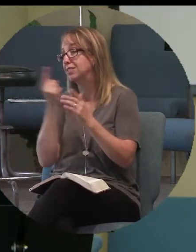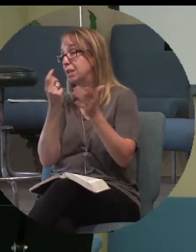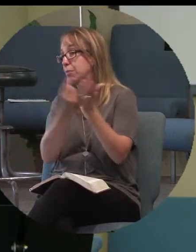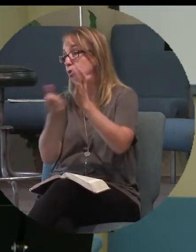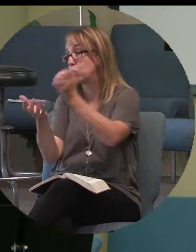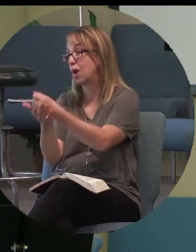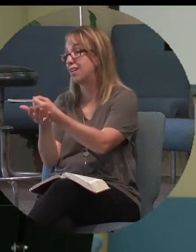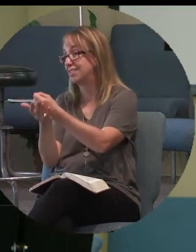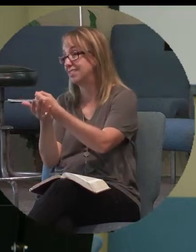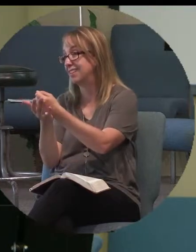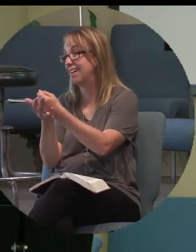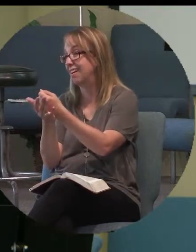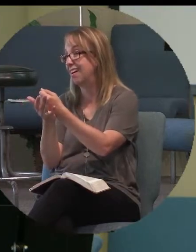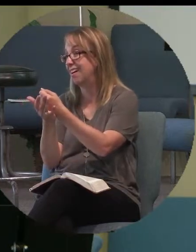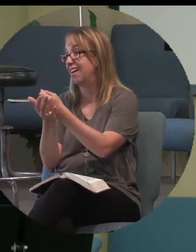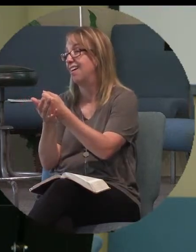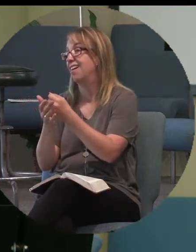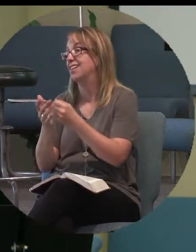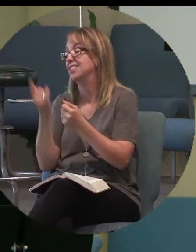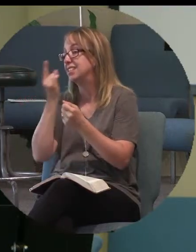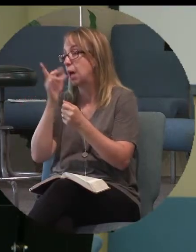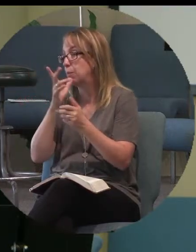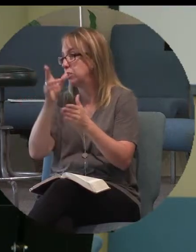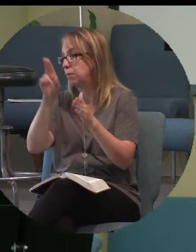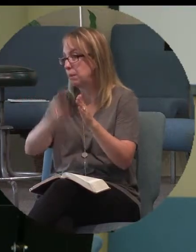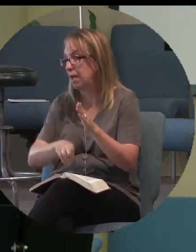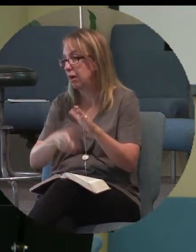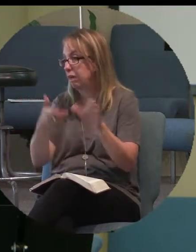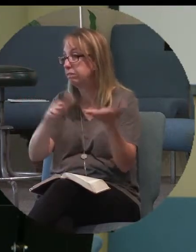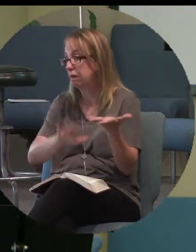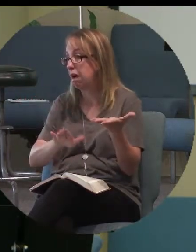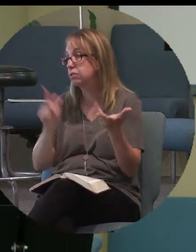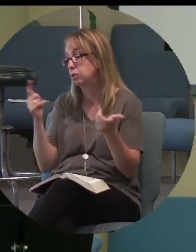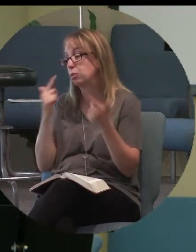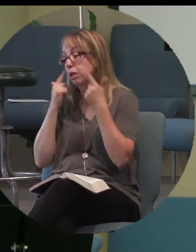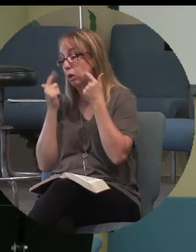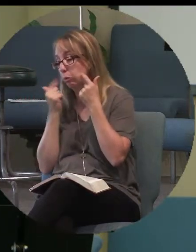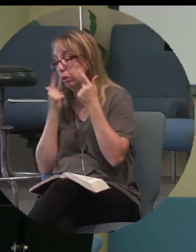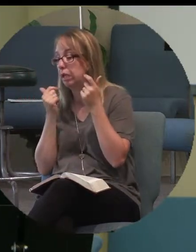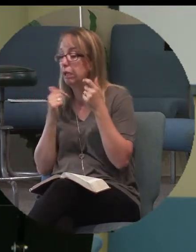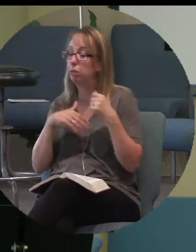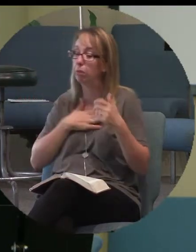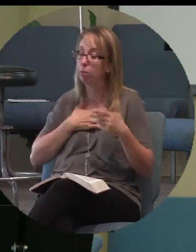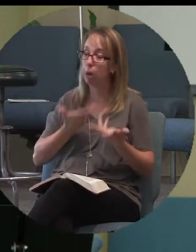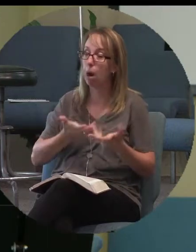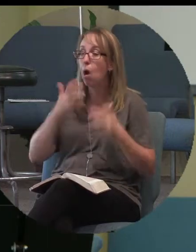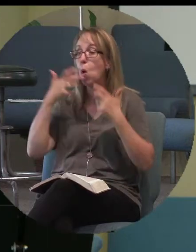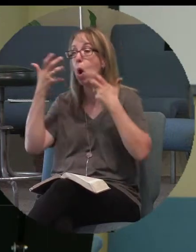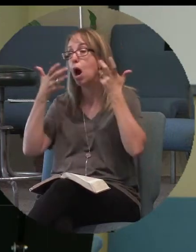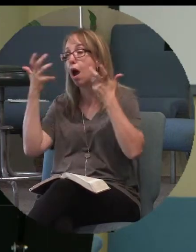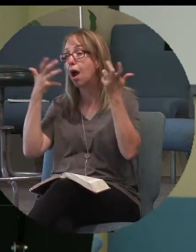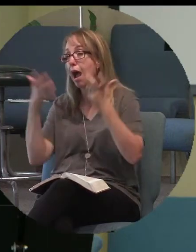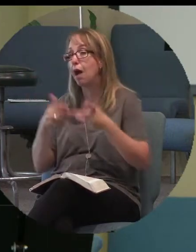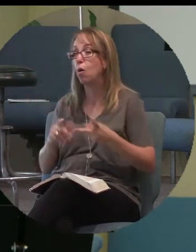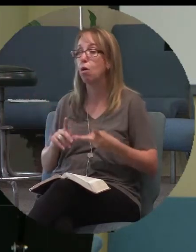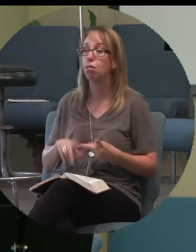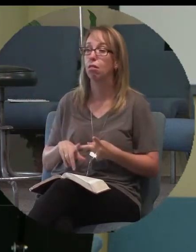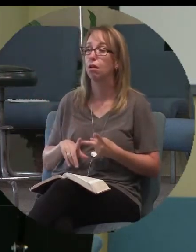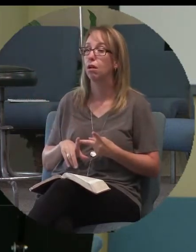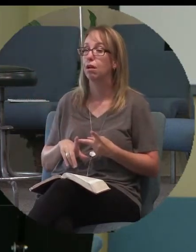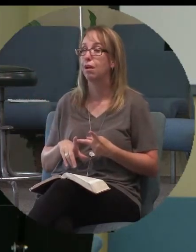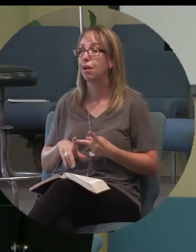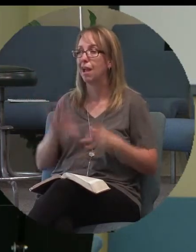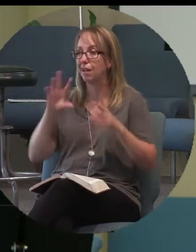or someone to be buried or die so that they could weep and mourn and howl and wail and just